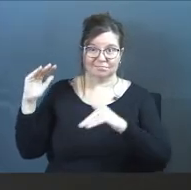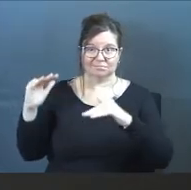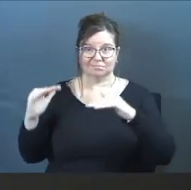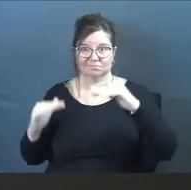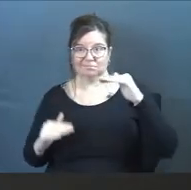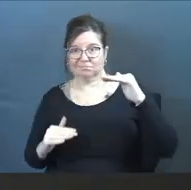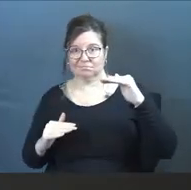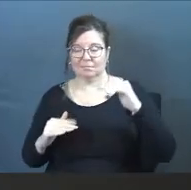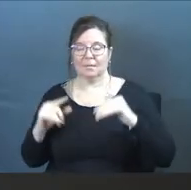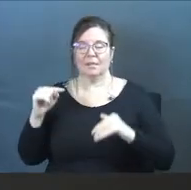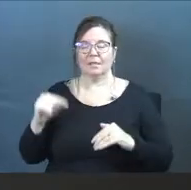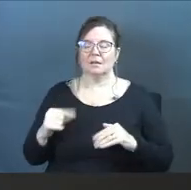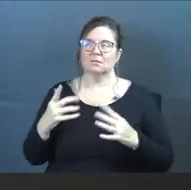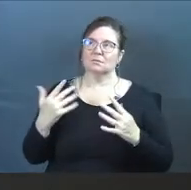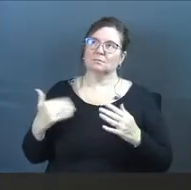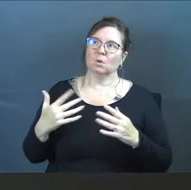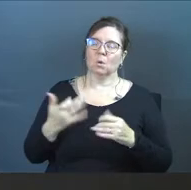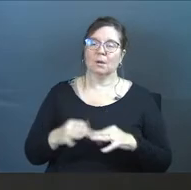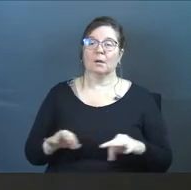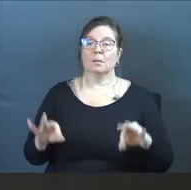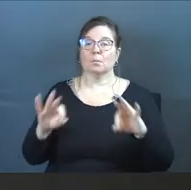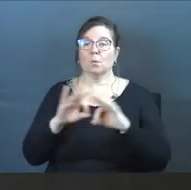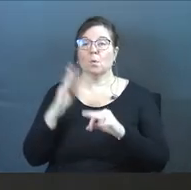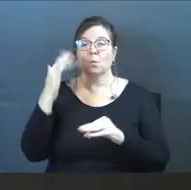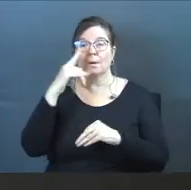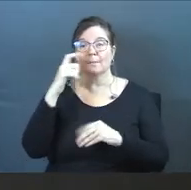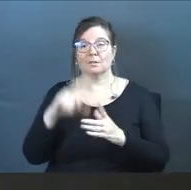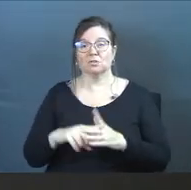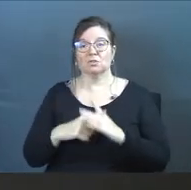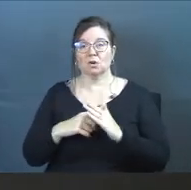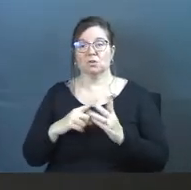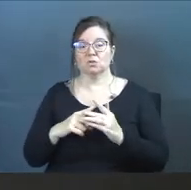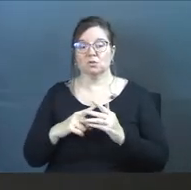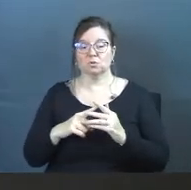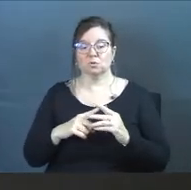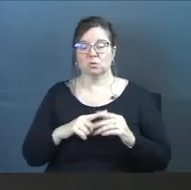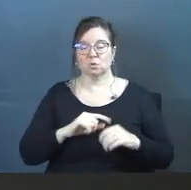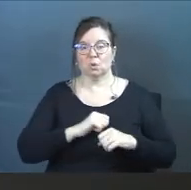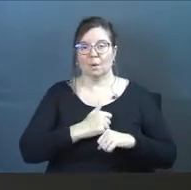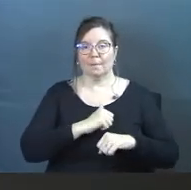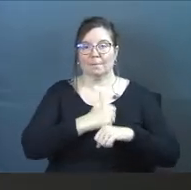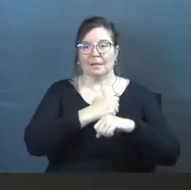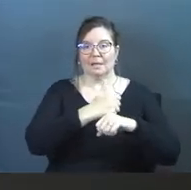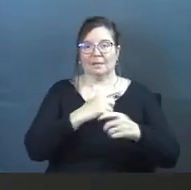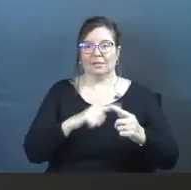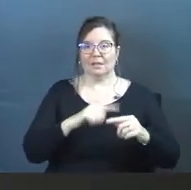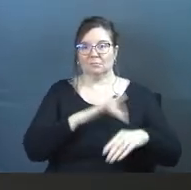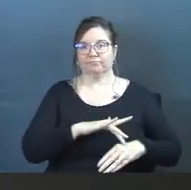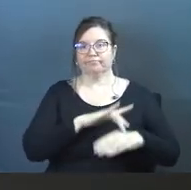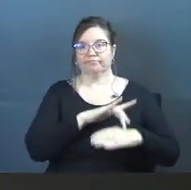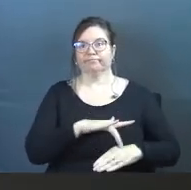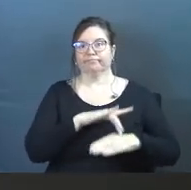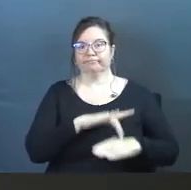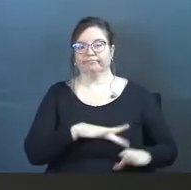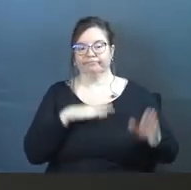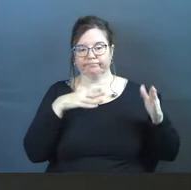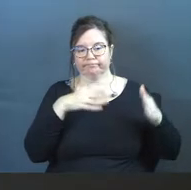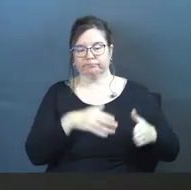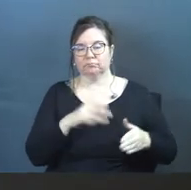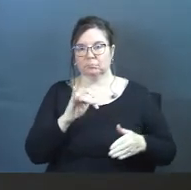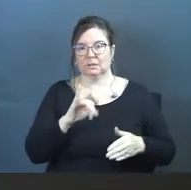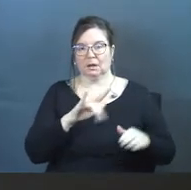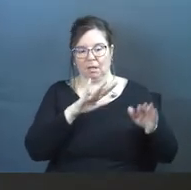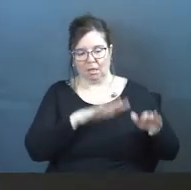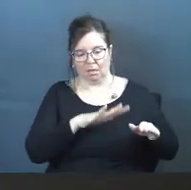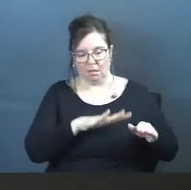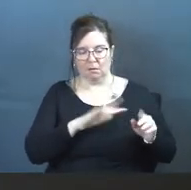And this is so important because they started to build this idolatry, this idolatry